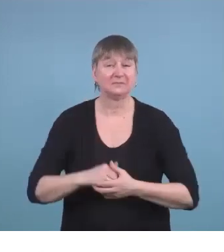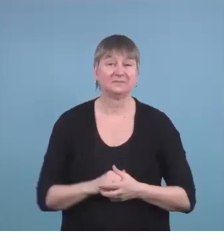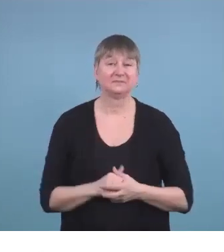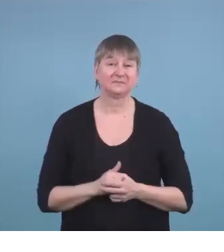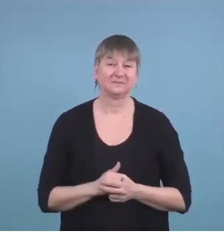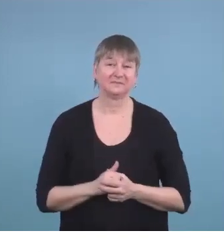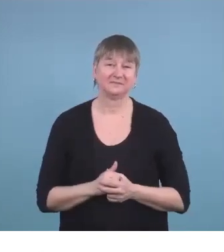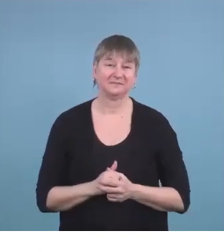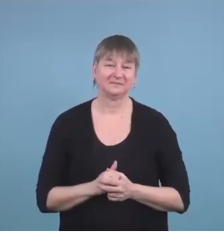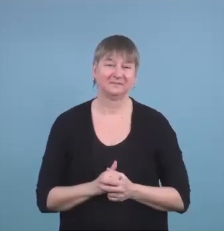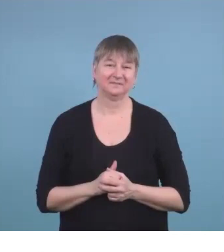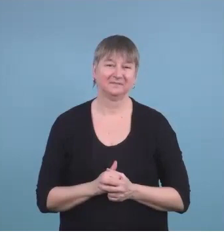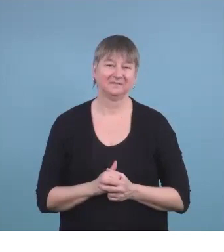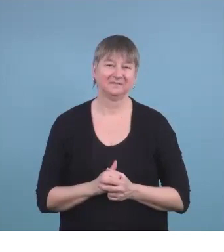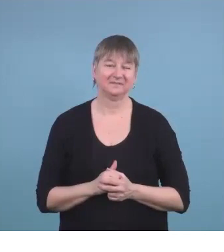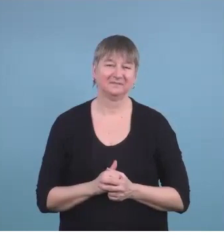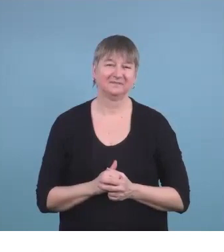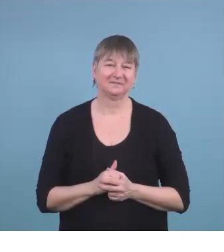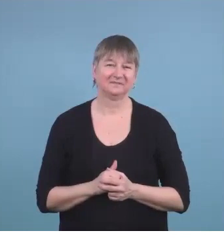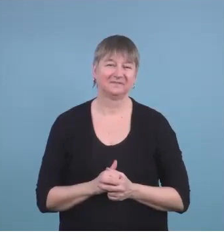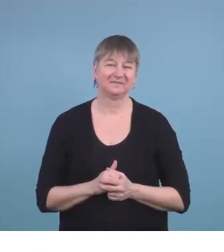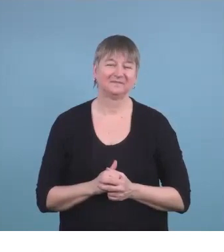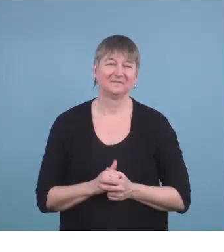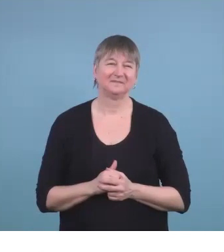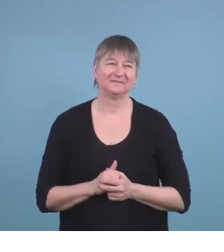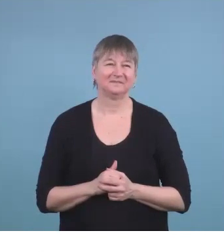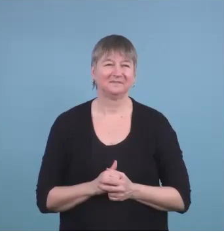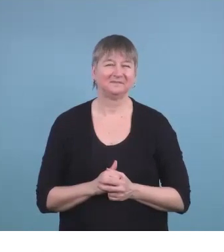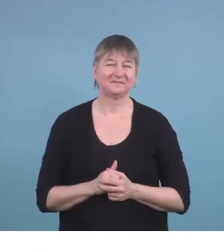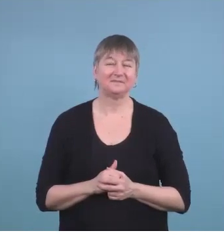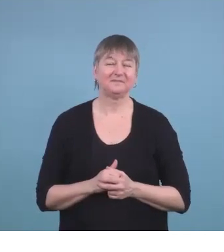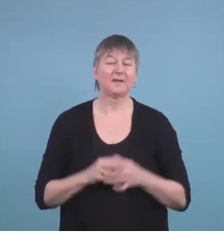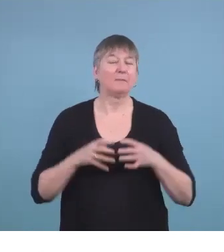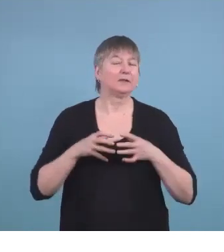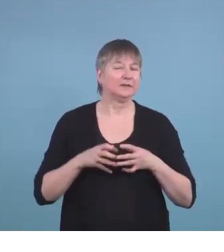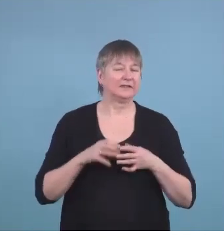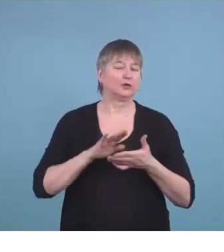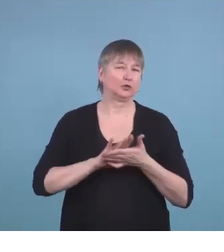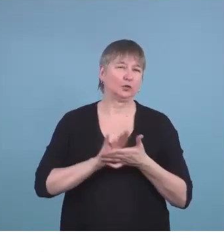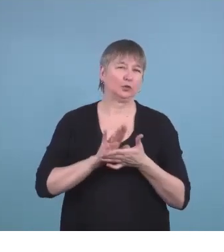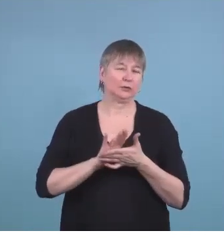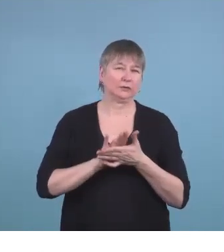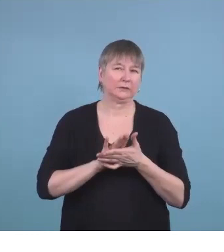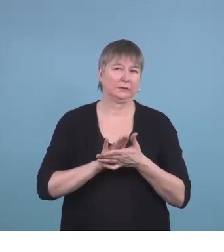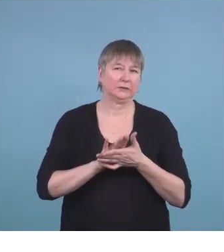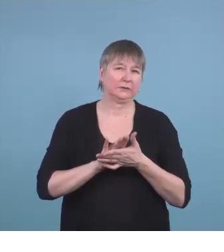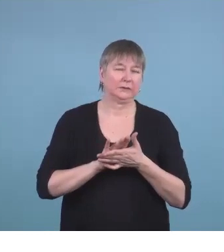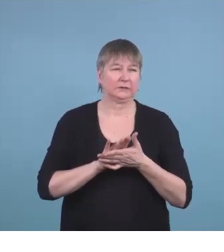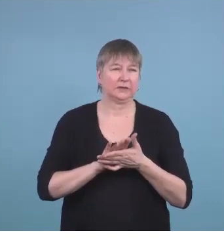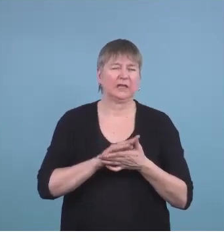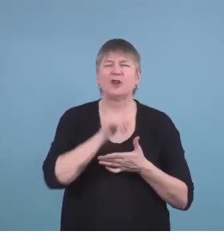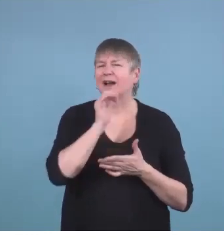So we do see not in this school because there's so many of us but